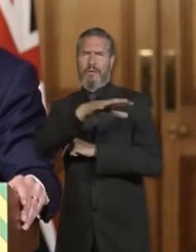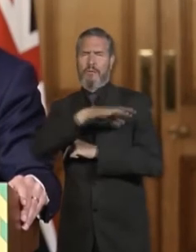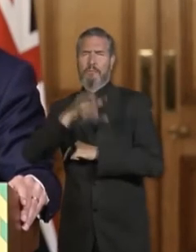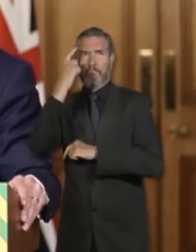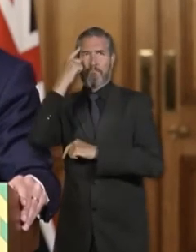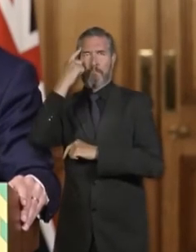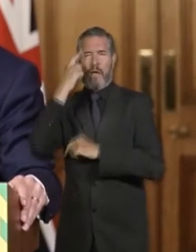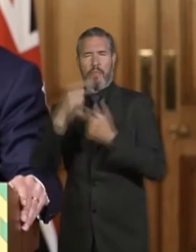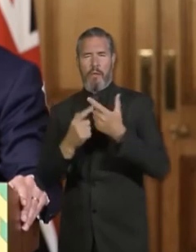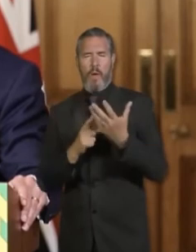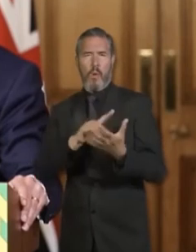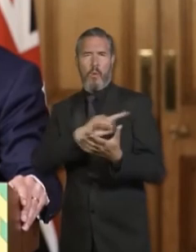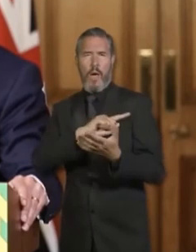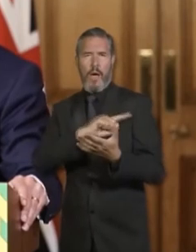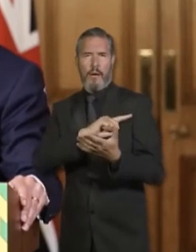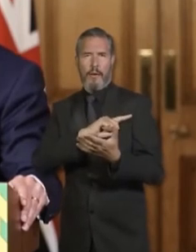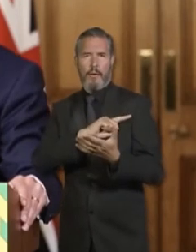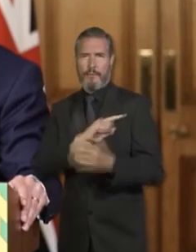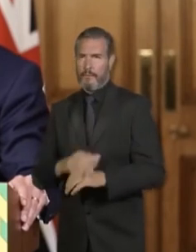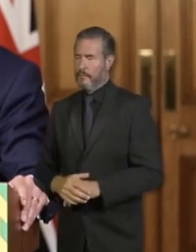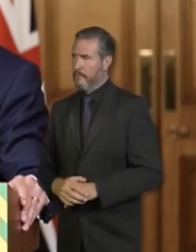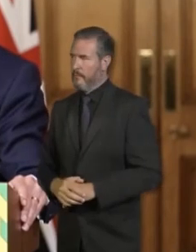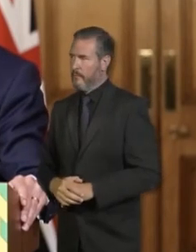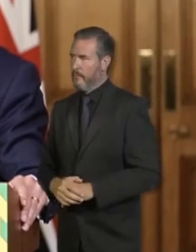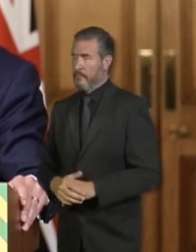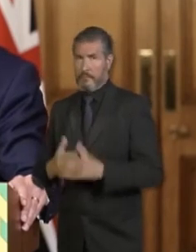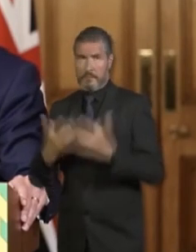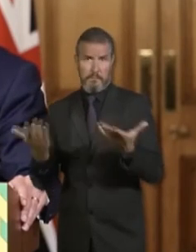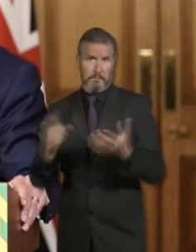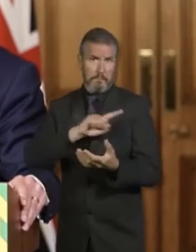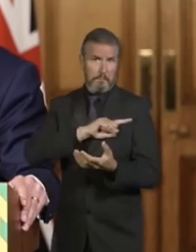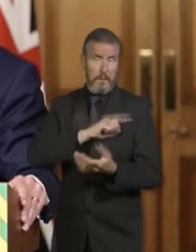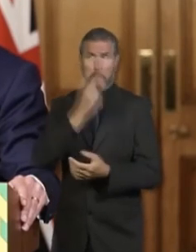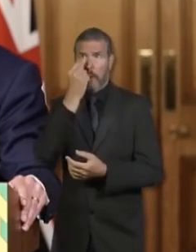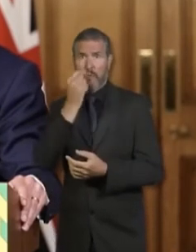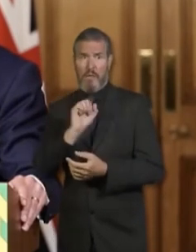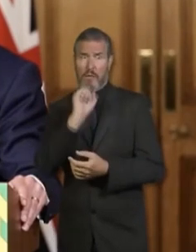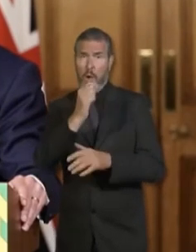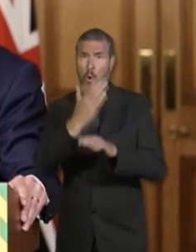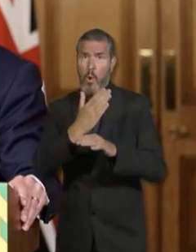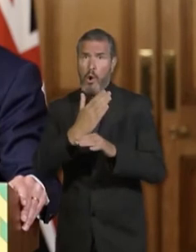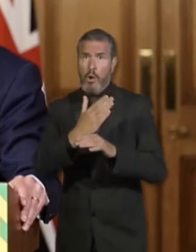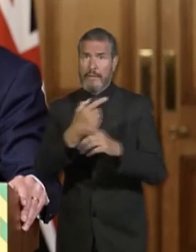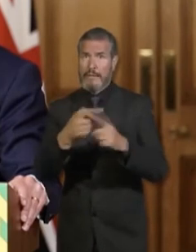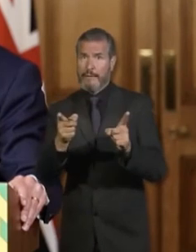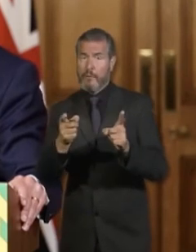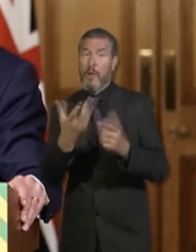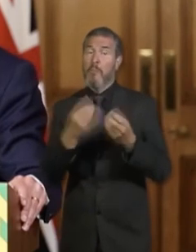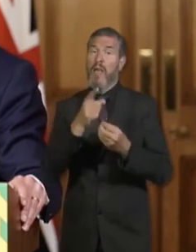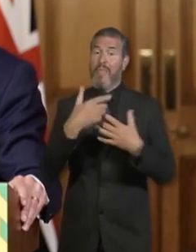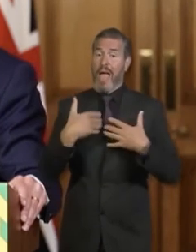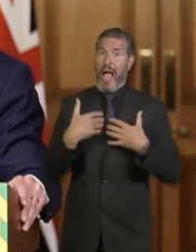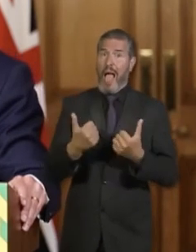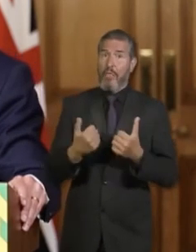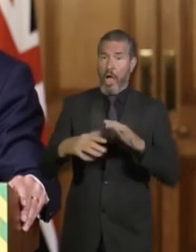different occupations that people have, the different levels of comorbidities and other factors